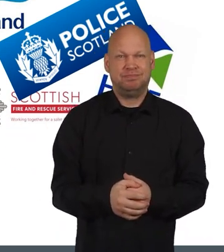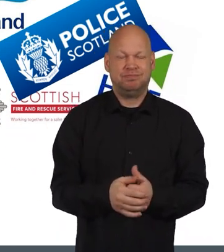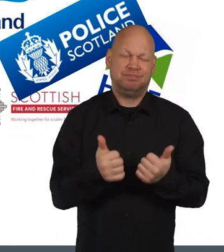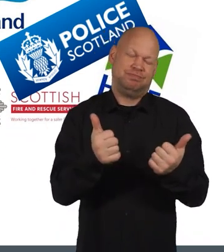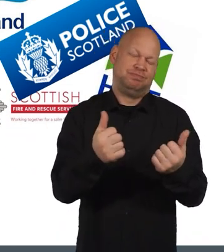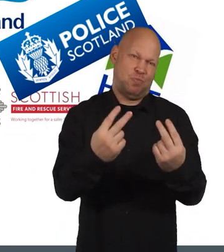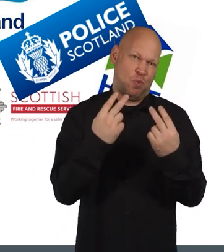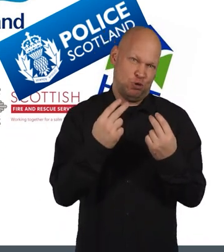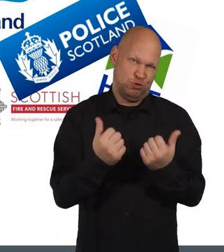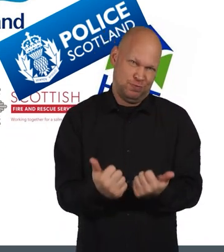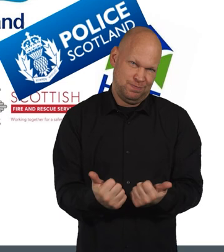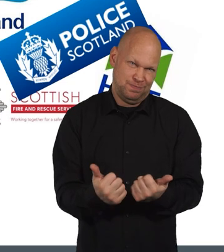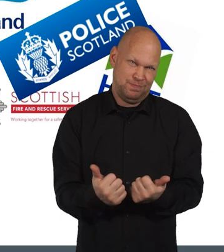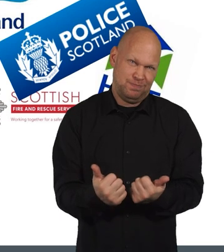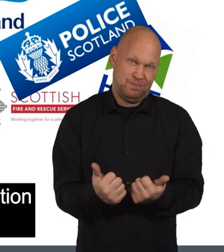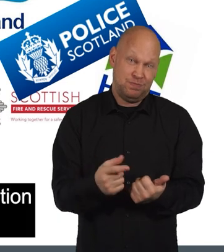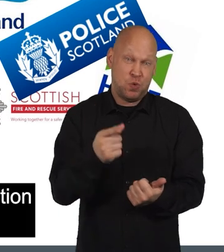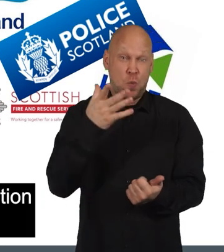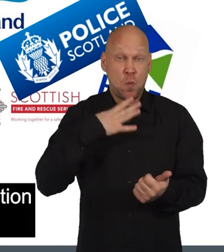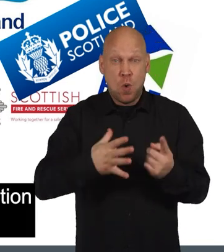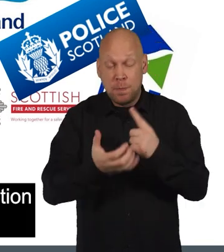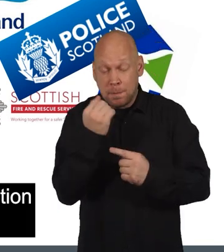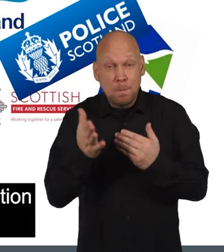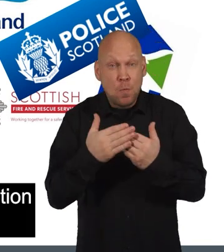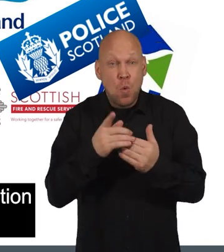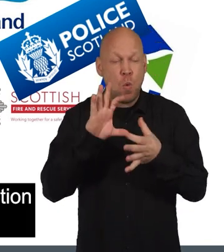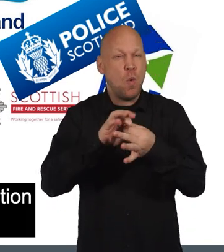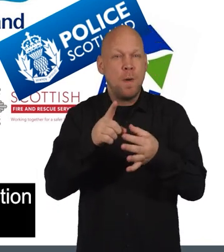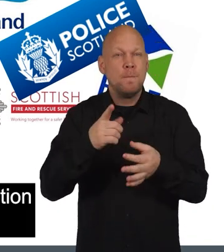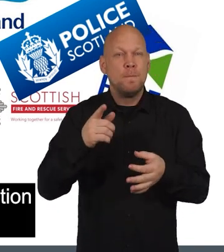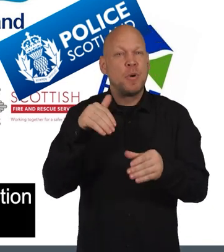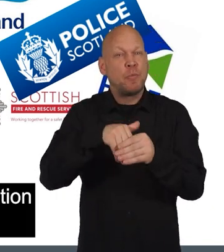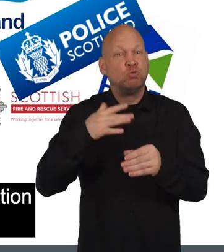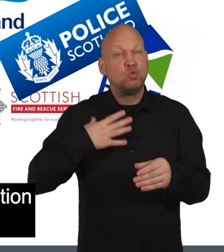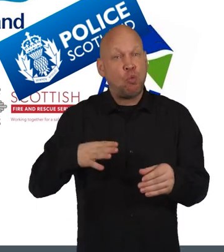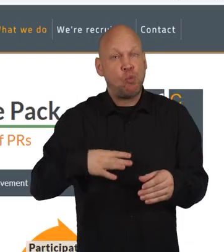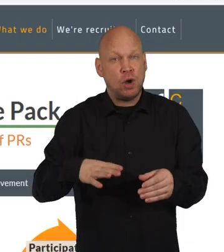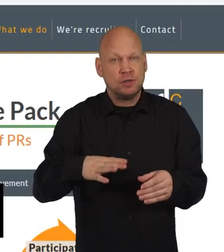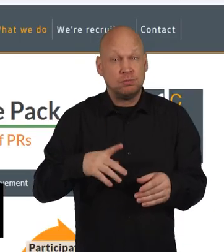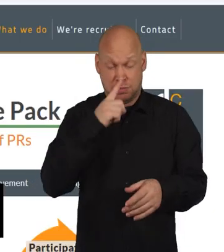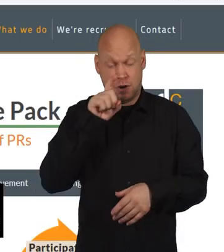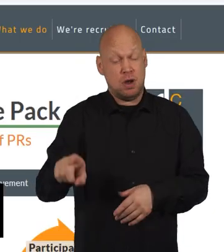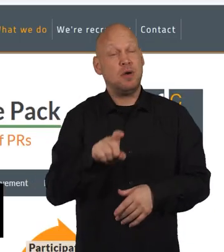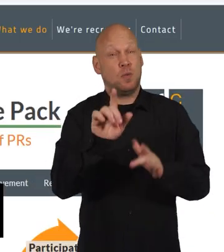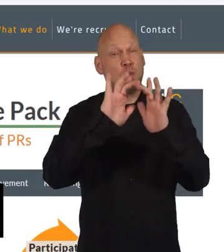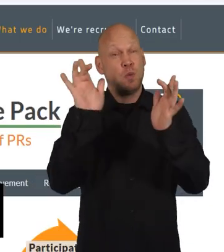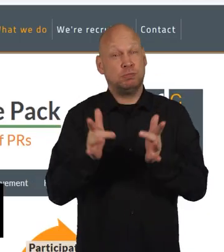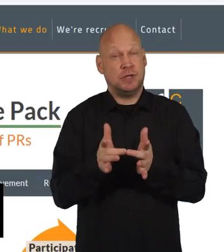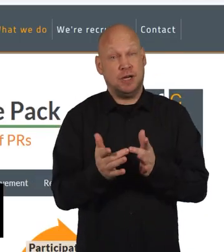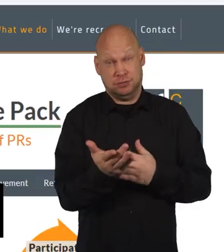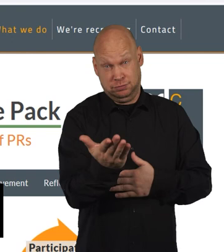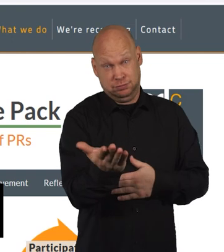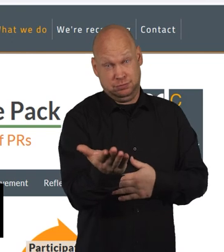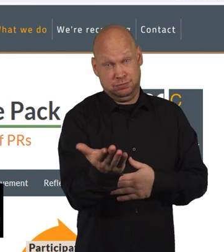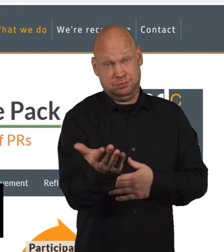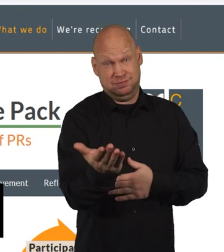Thanks for watching. If you want to find out more about participation requests, you can visit www